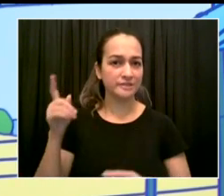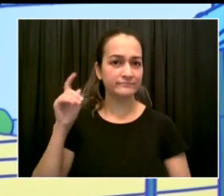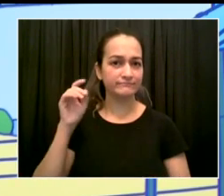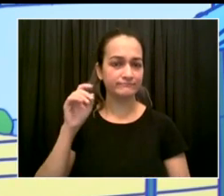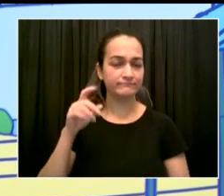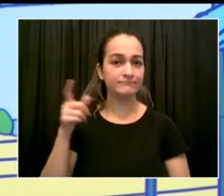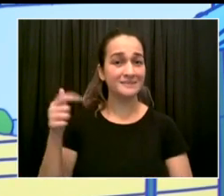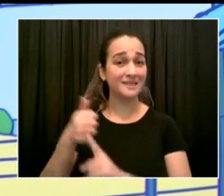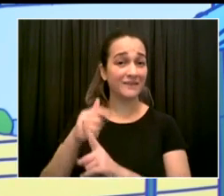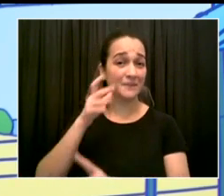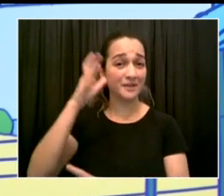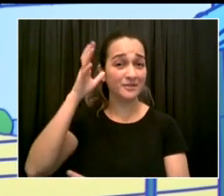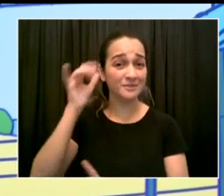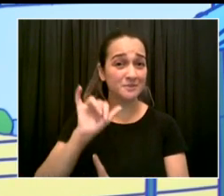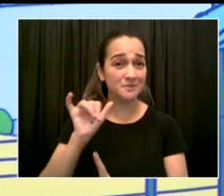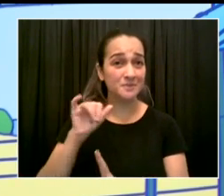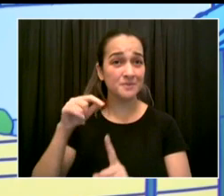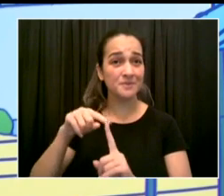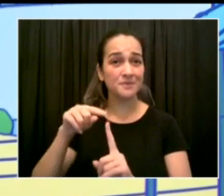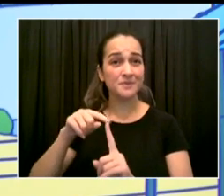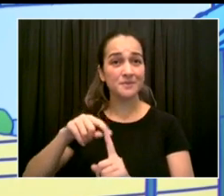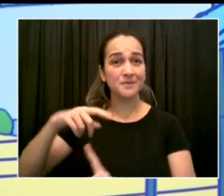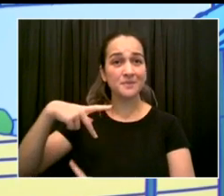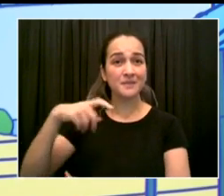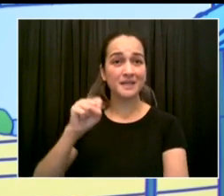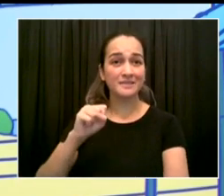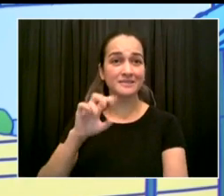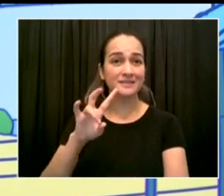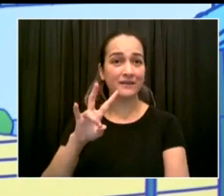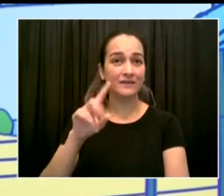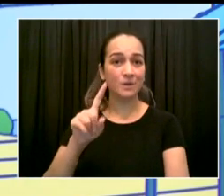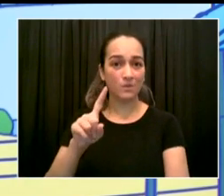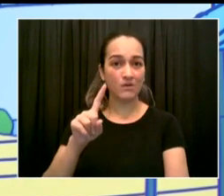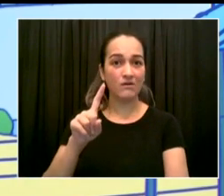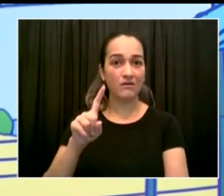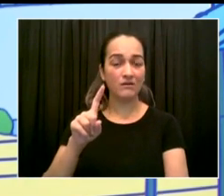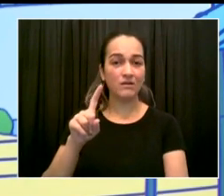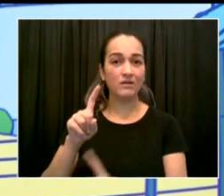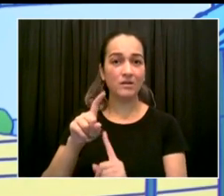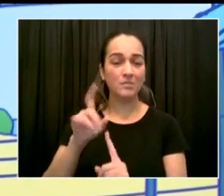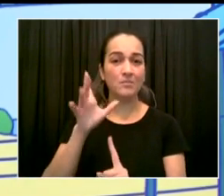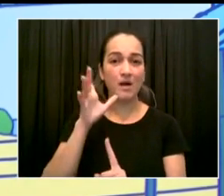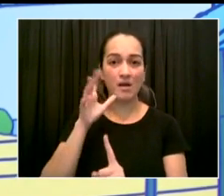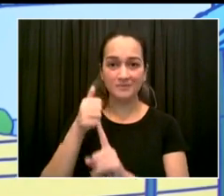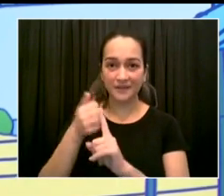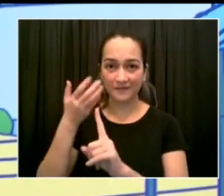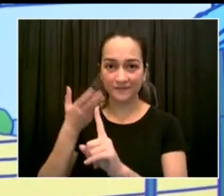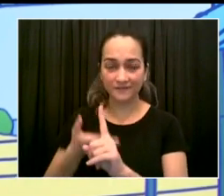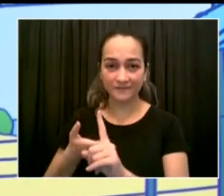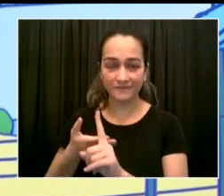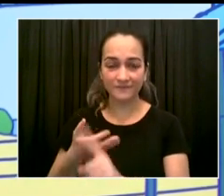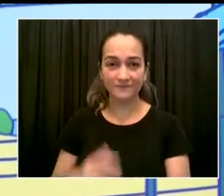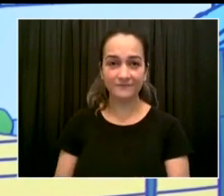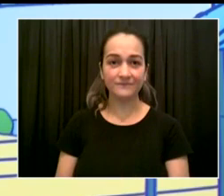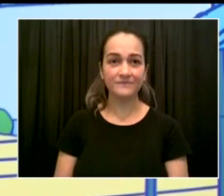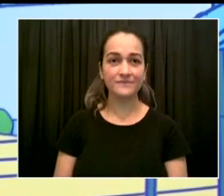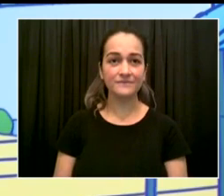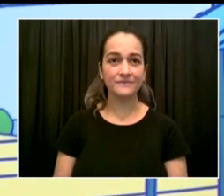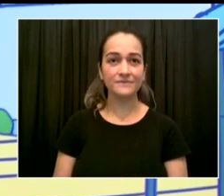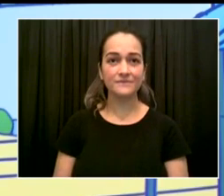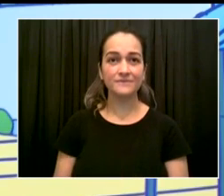mother of two, one child who was in in-person instruction, one child who was in remote instruction. So she has great perspective